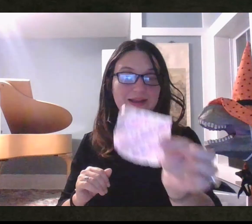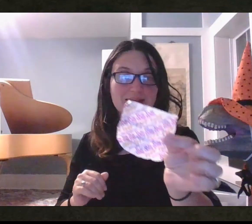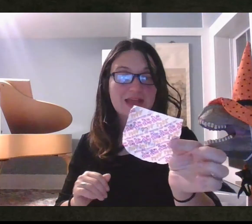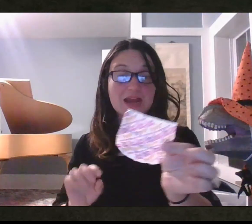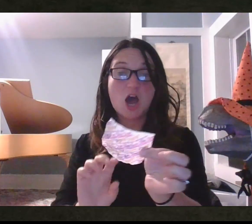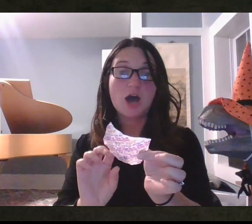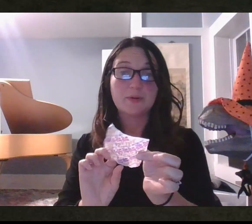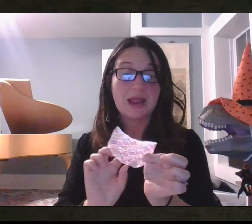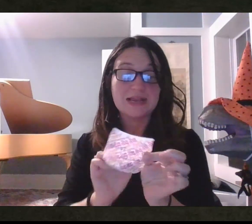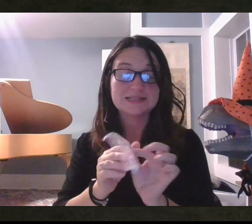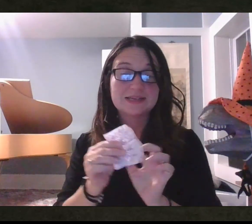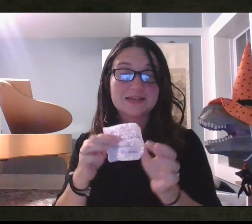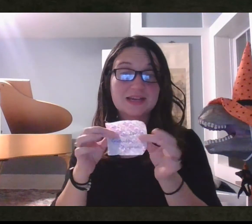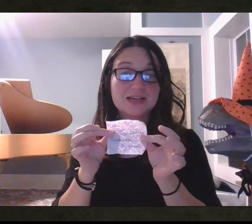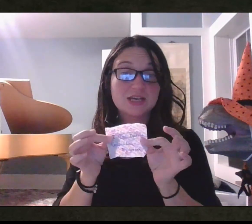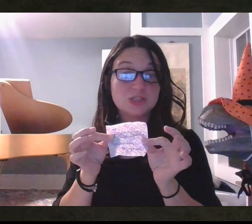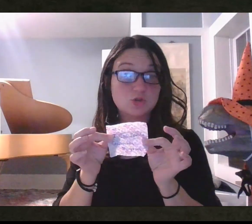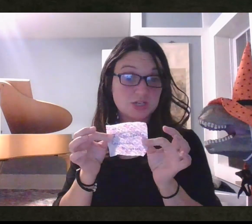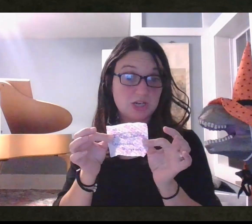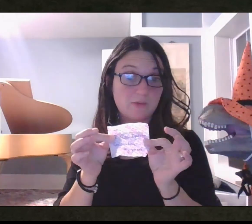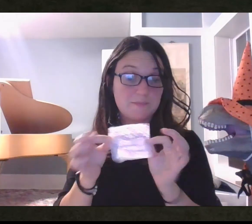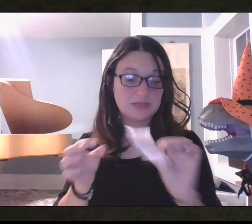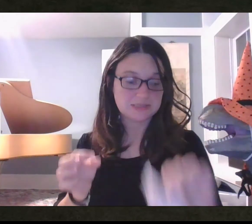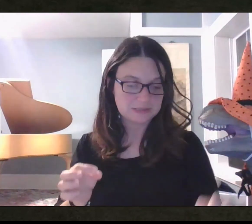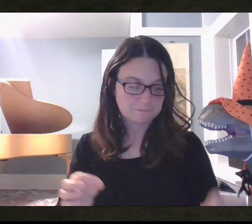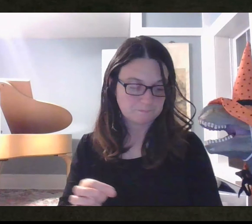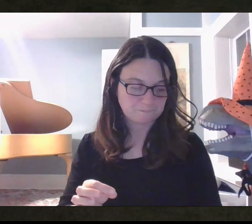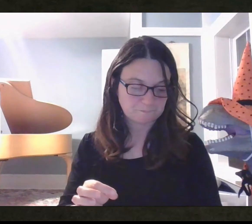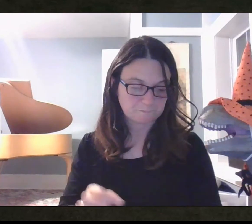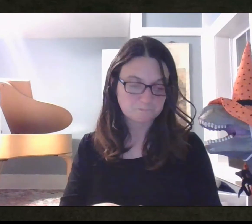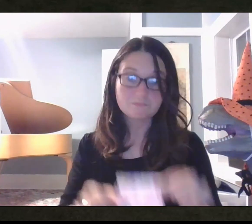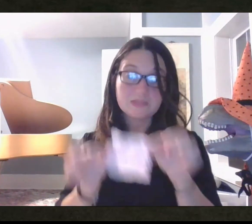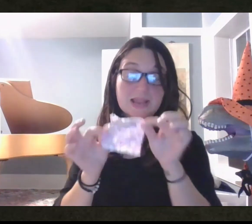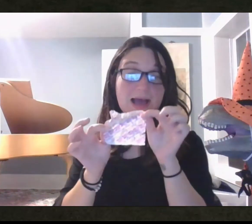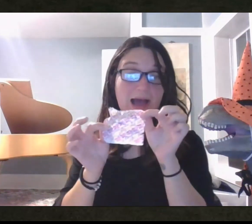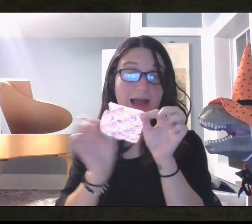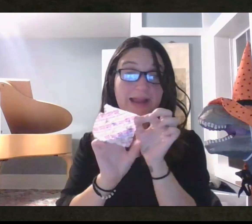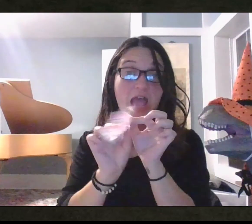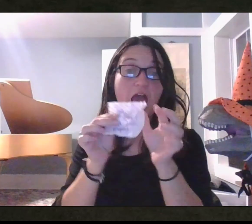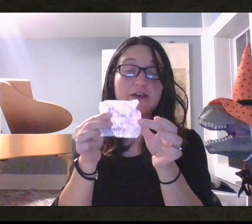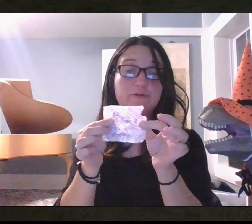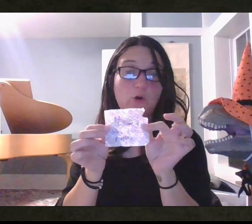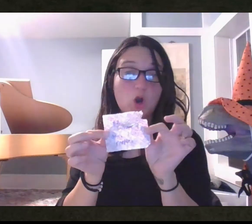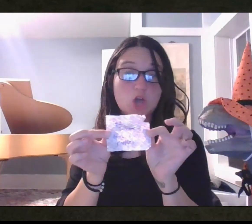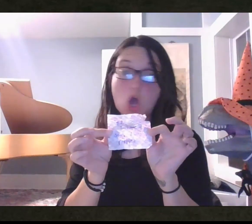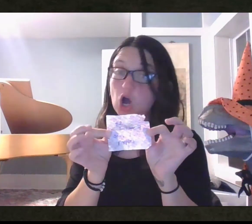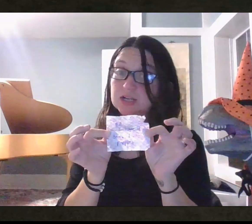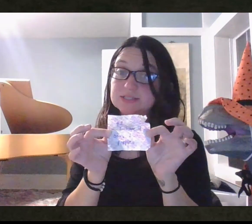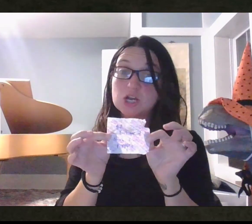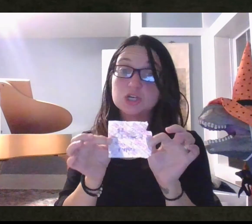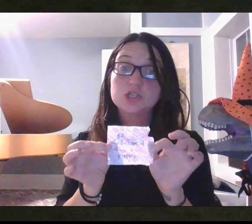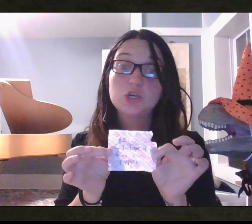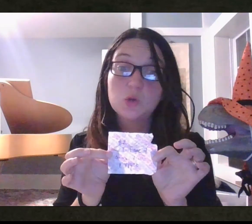I can operate construction equipment. I have four